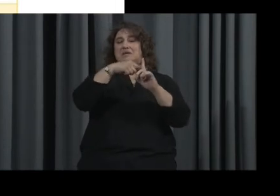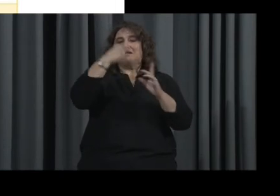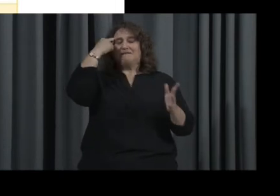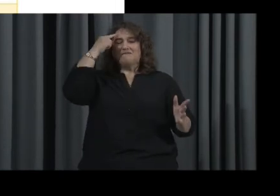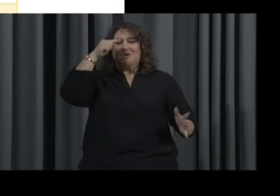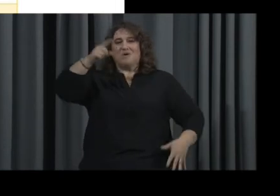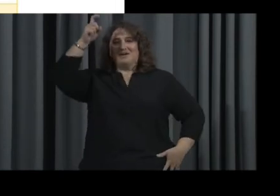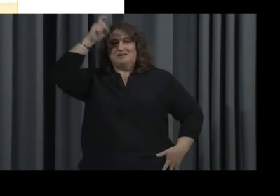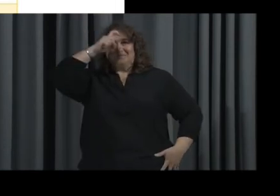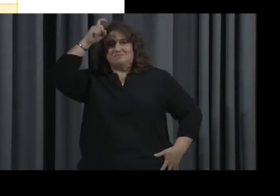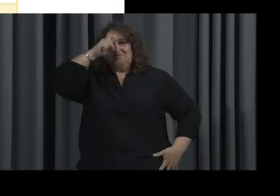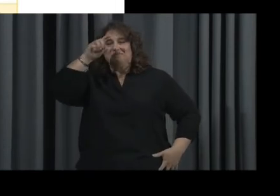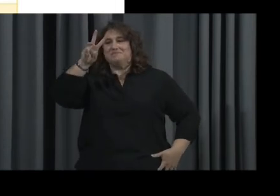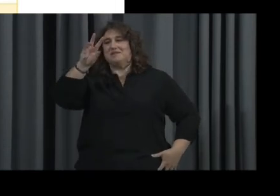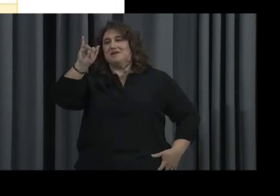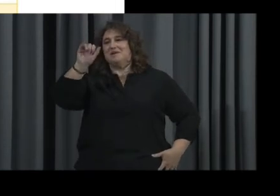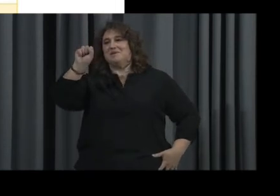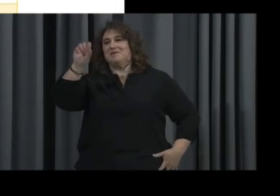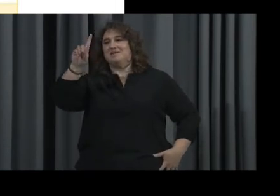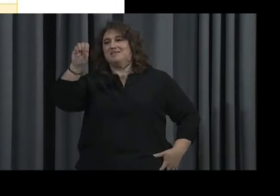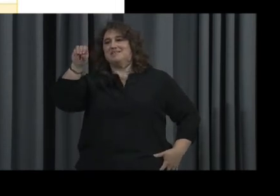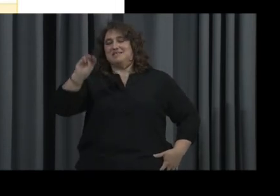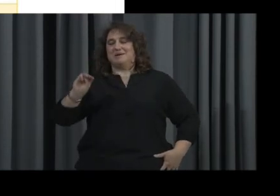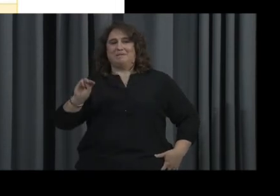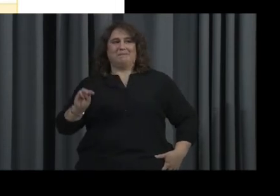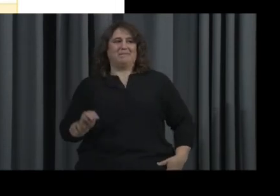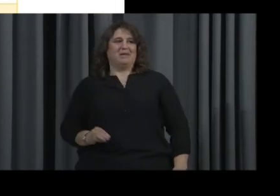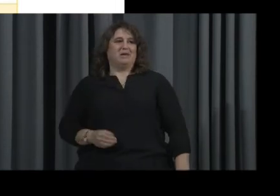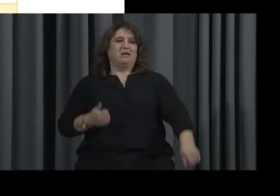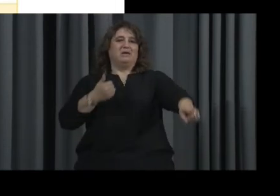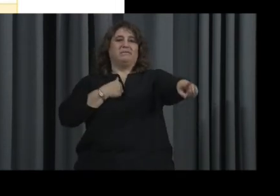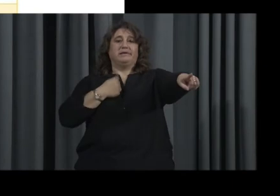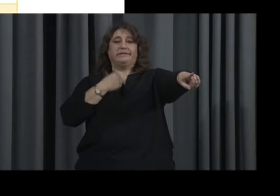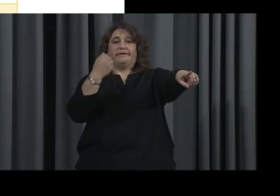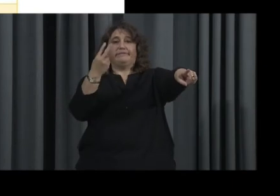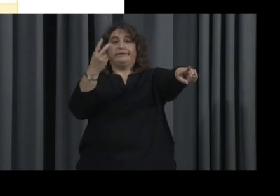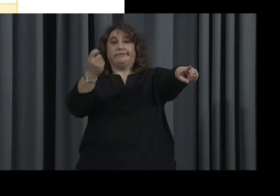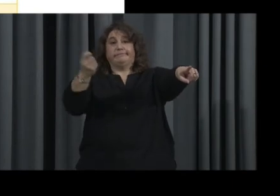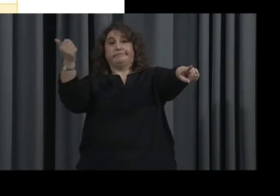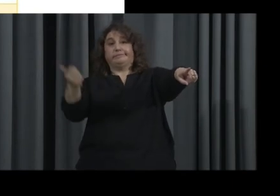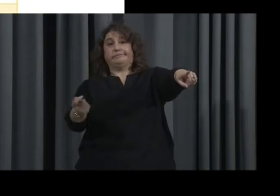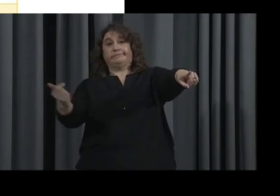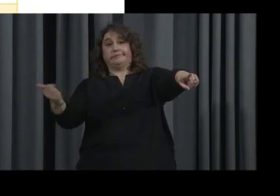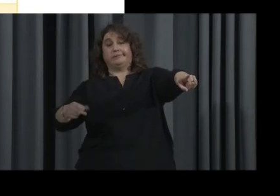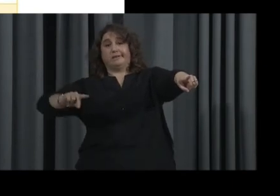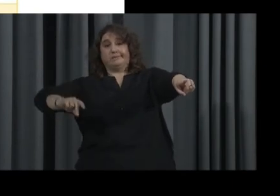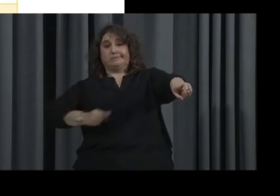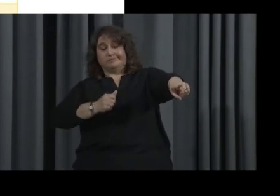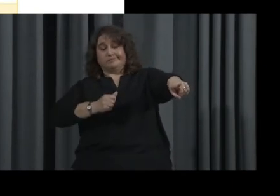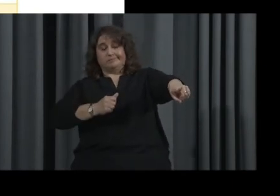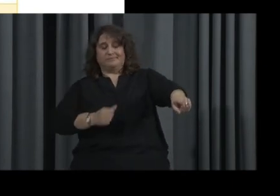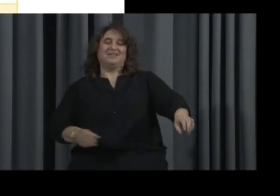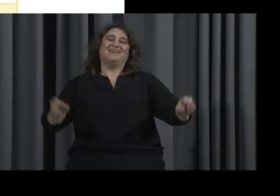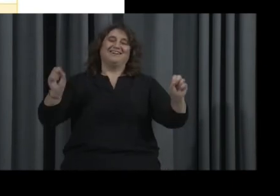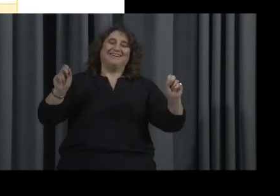I got to mark that one off. I have to mark that one. That's two. Bummer. Yeah. Okay. All right. All right.